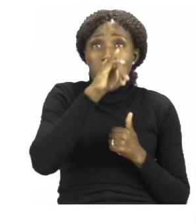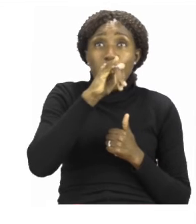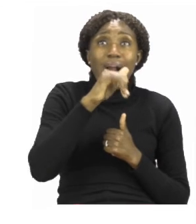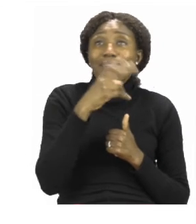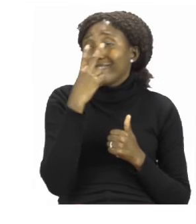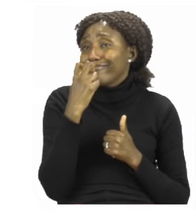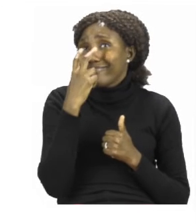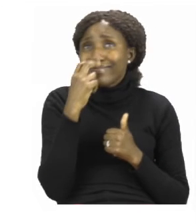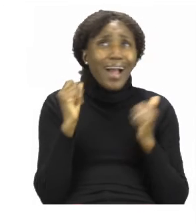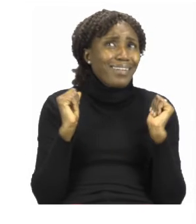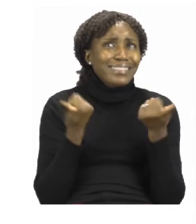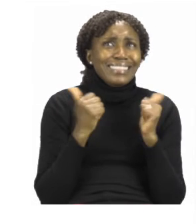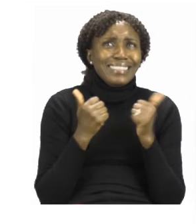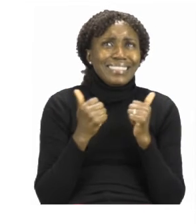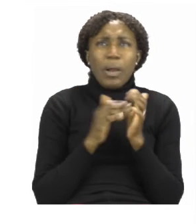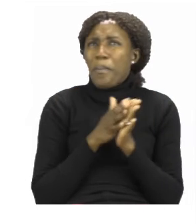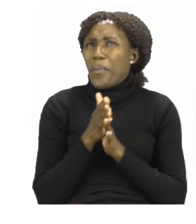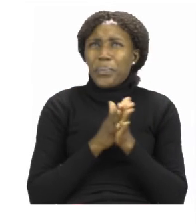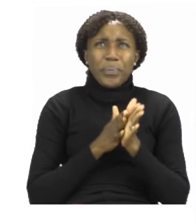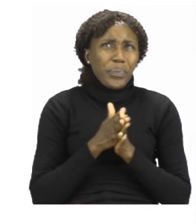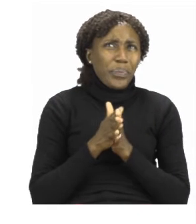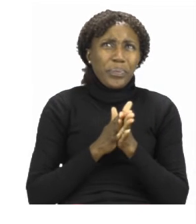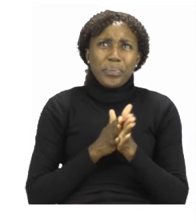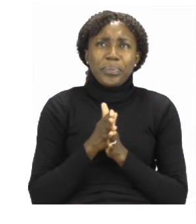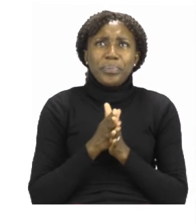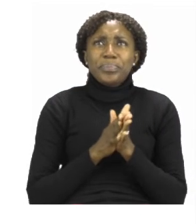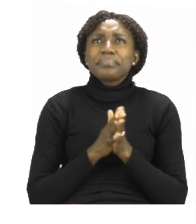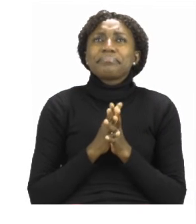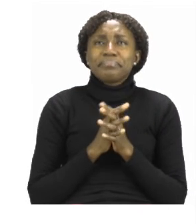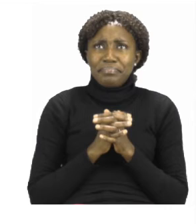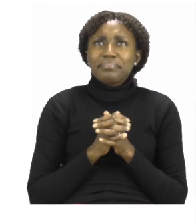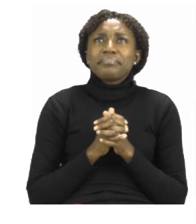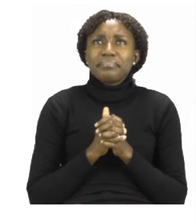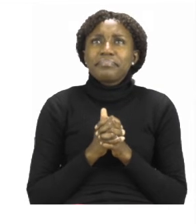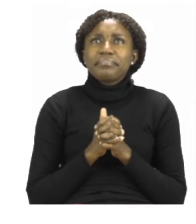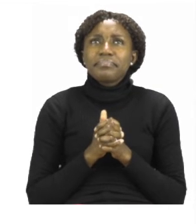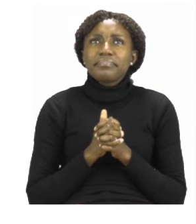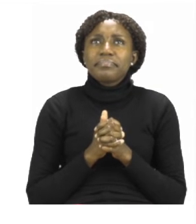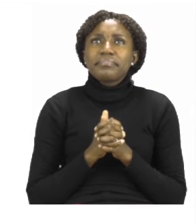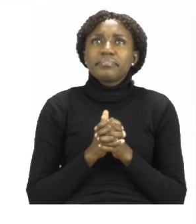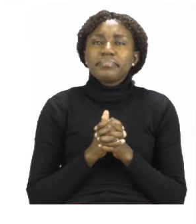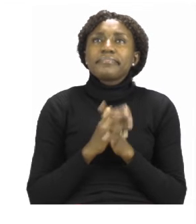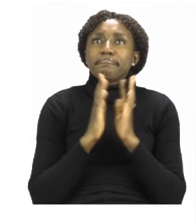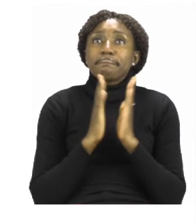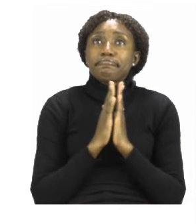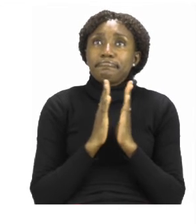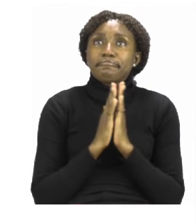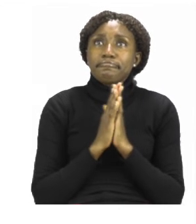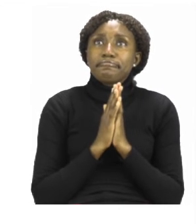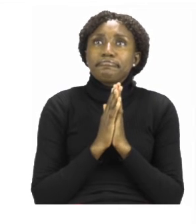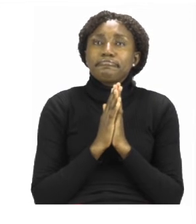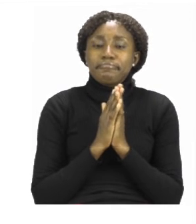flying through the clouds? Right everyone, now I want you to go